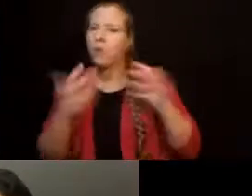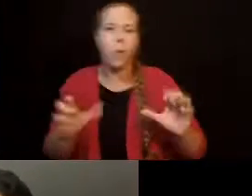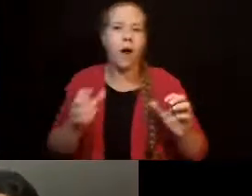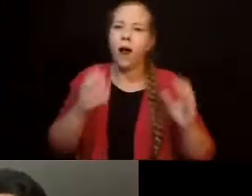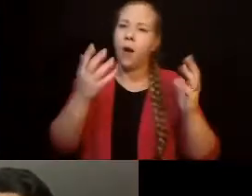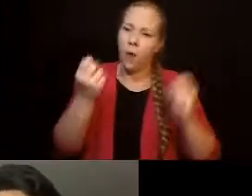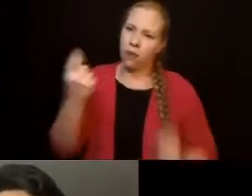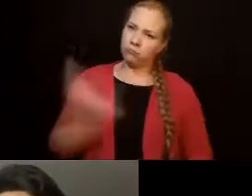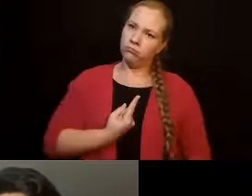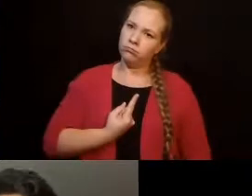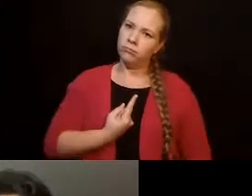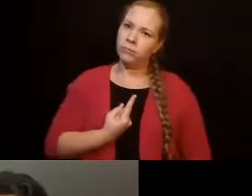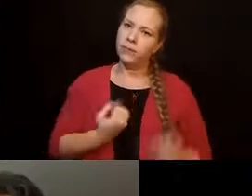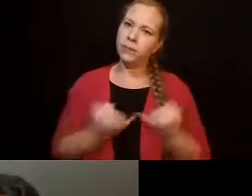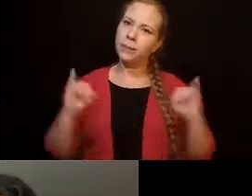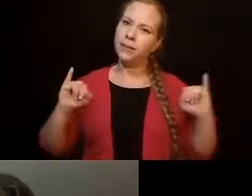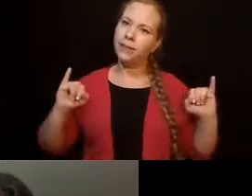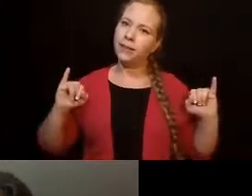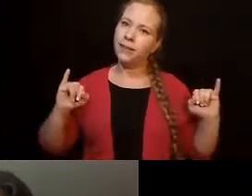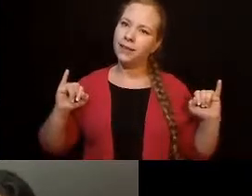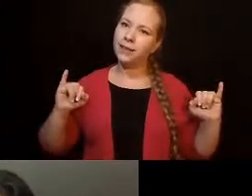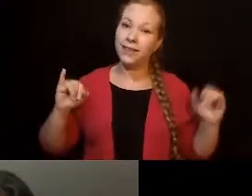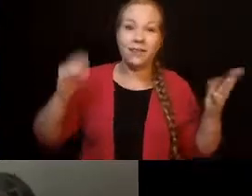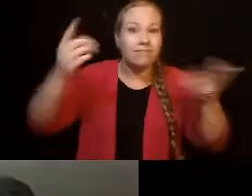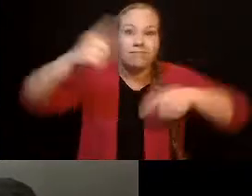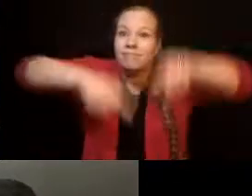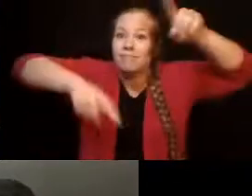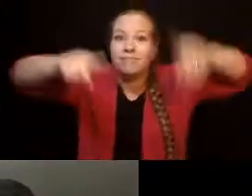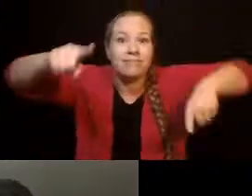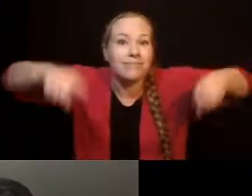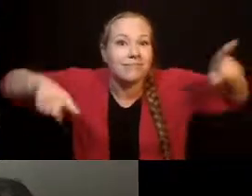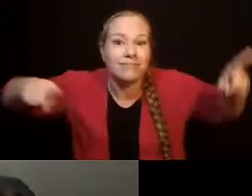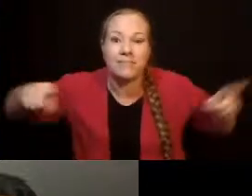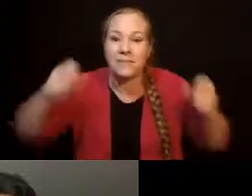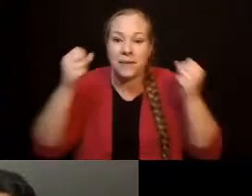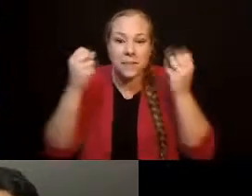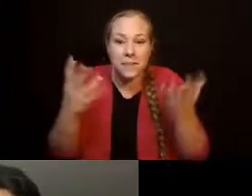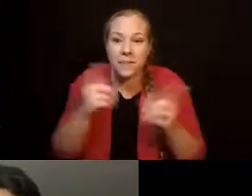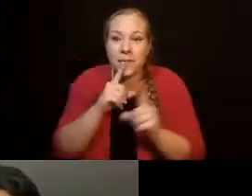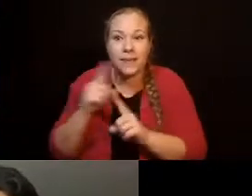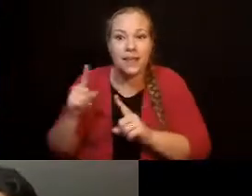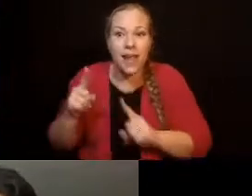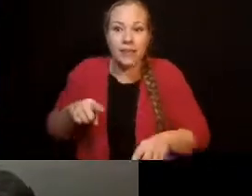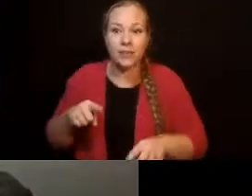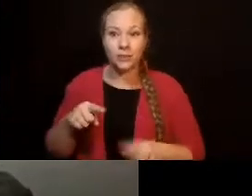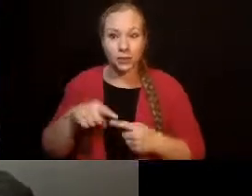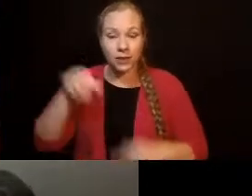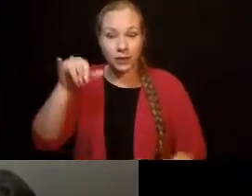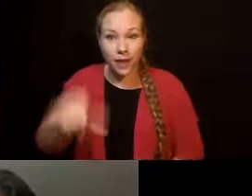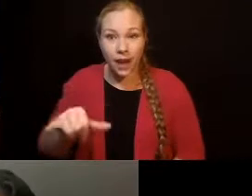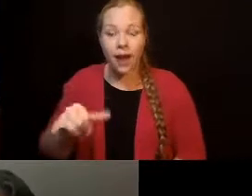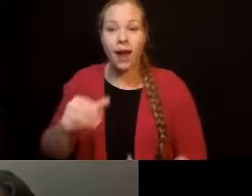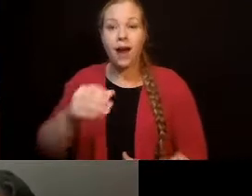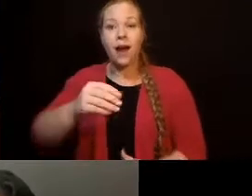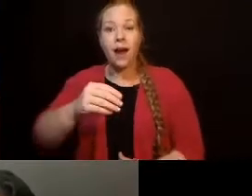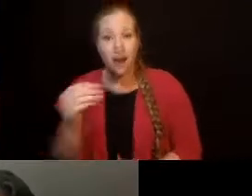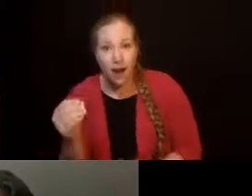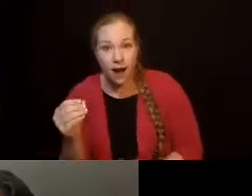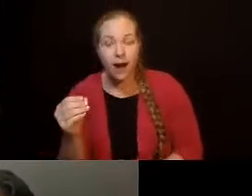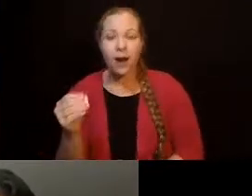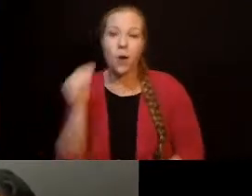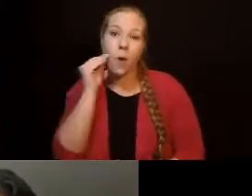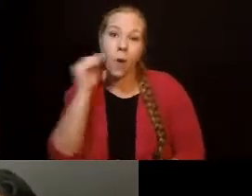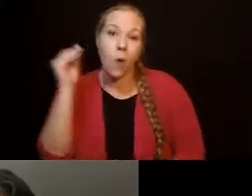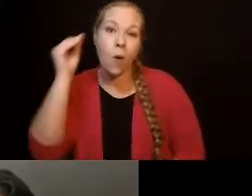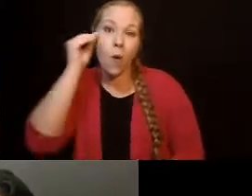lots of different answers to that. Um, then there's the other issue around home is there's the piece that we call